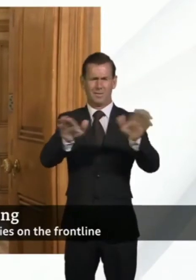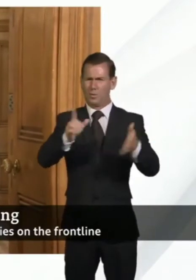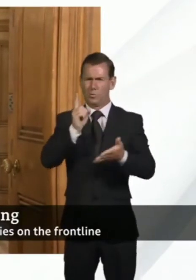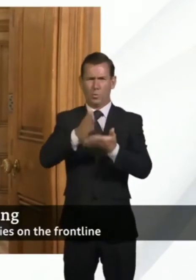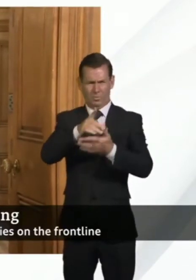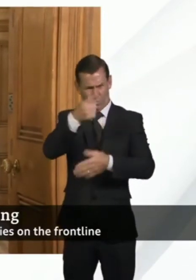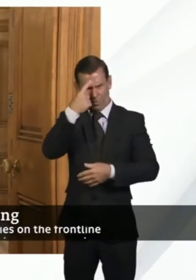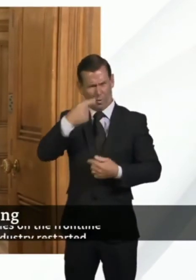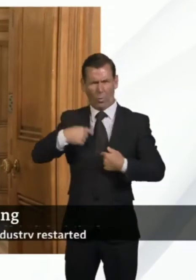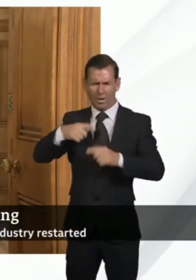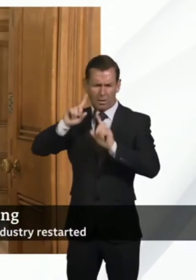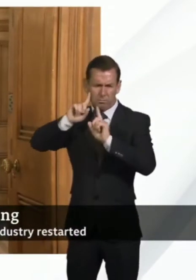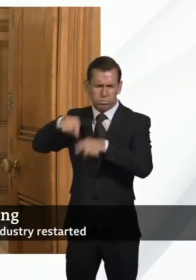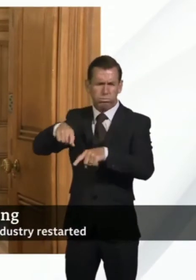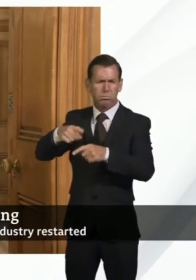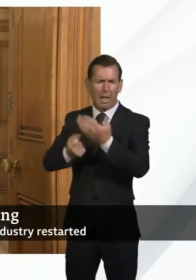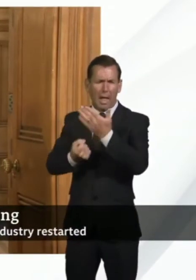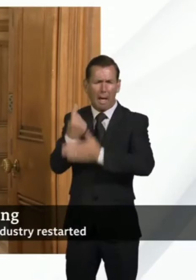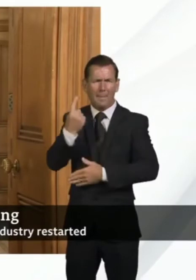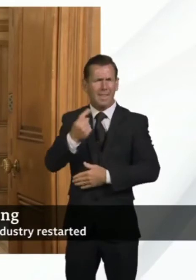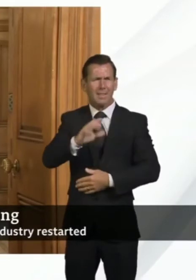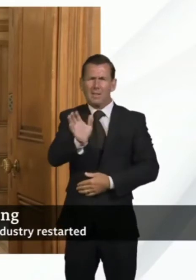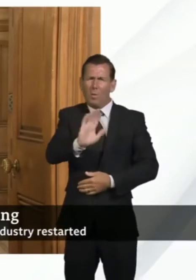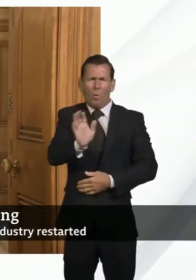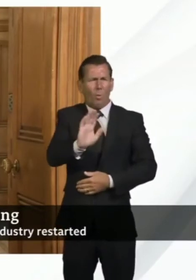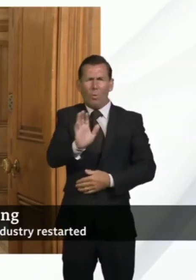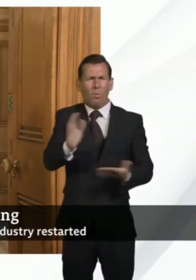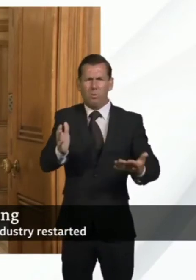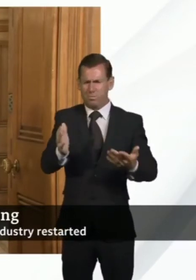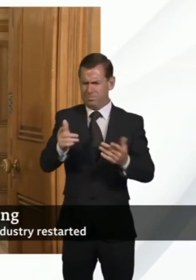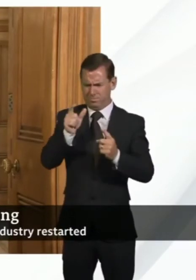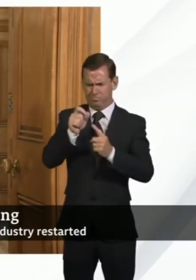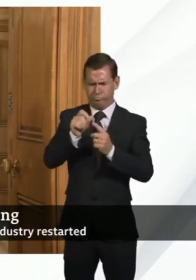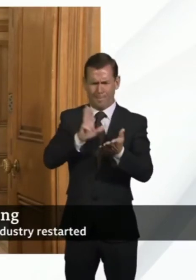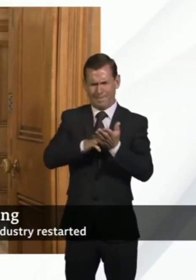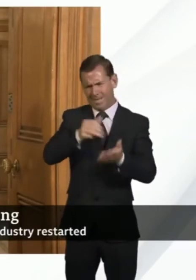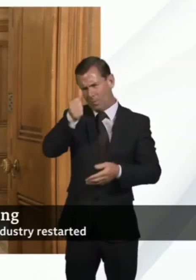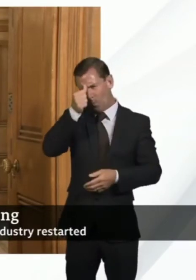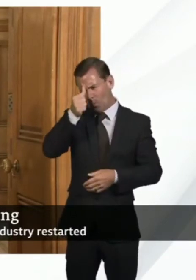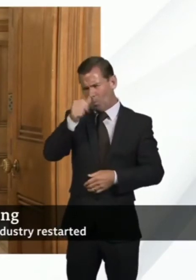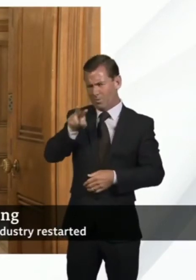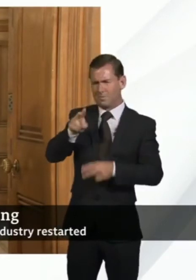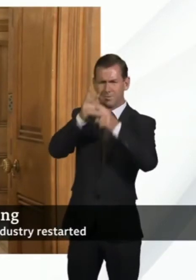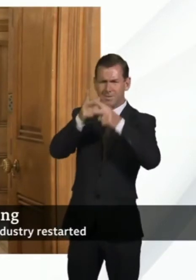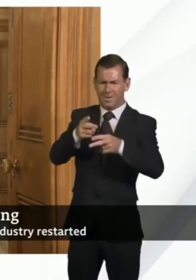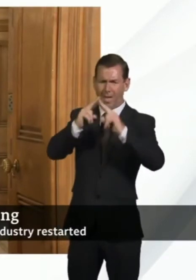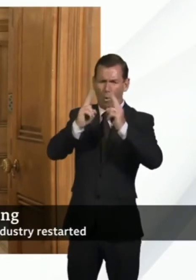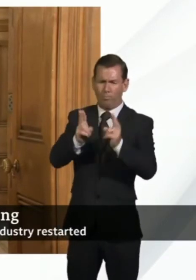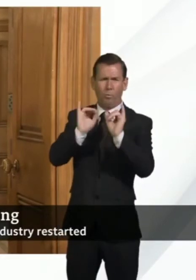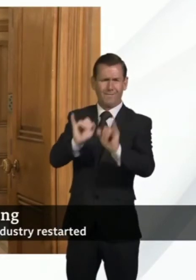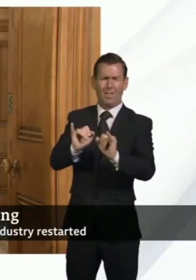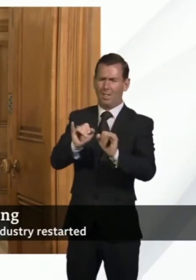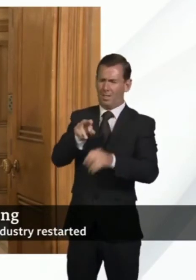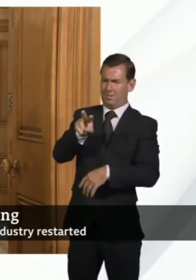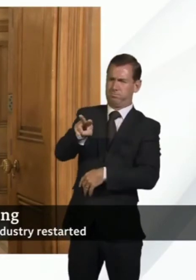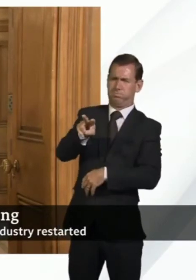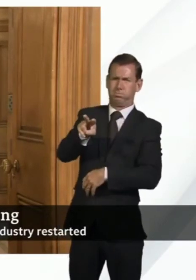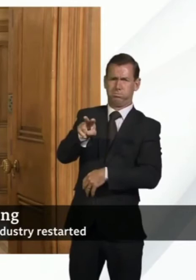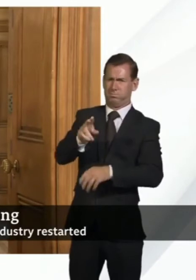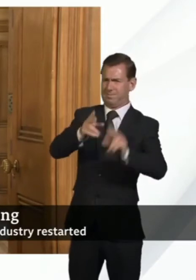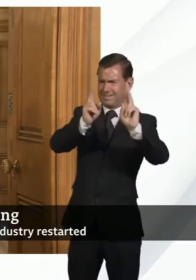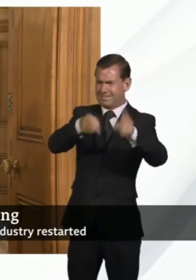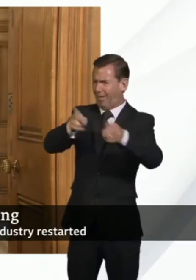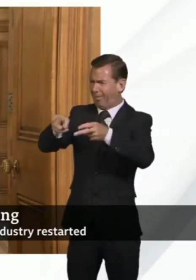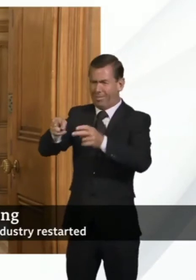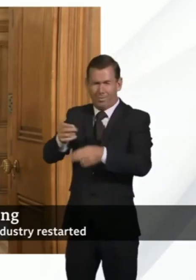that we have glossed over this, and I think the Prime Minister has been very clear about the challenges that we face in care homes, and of course, every death in